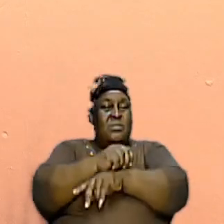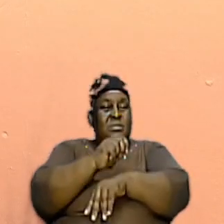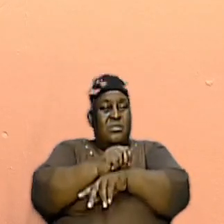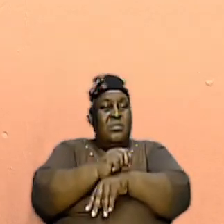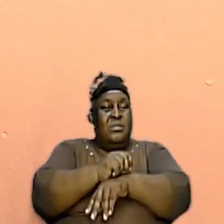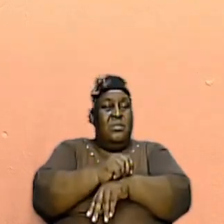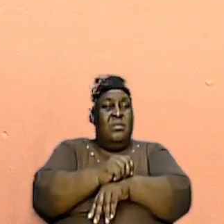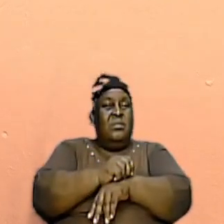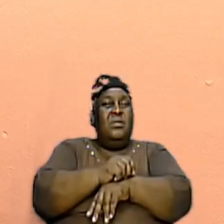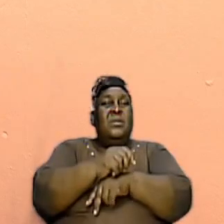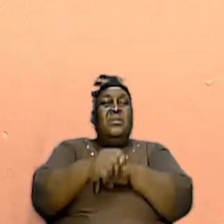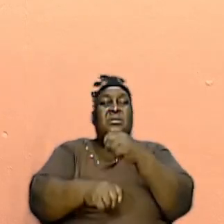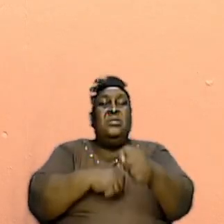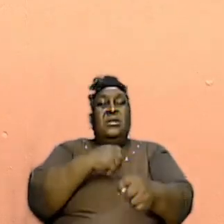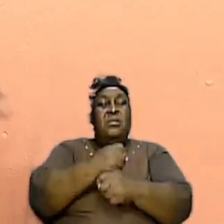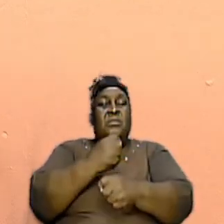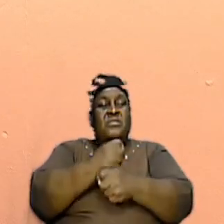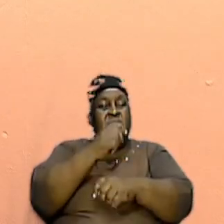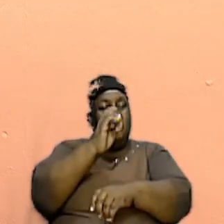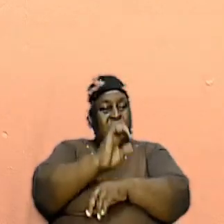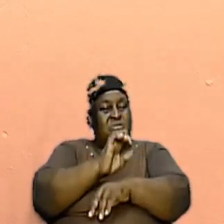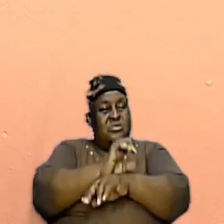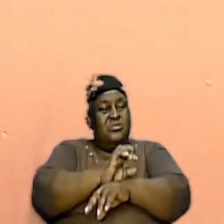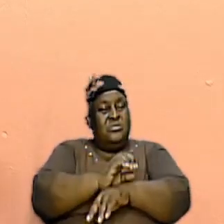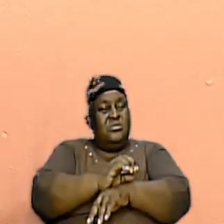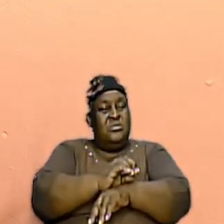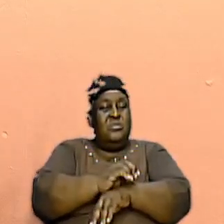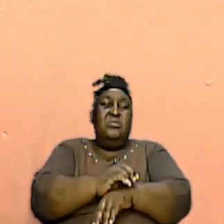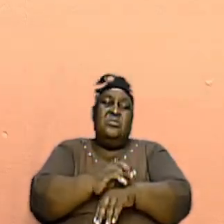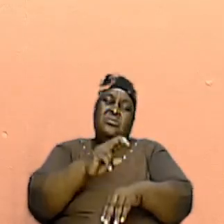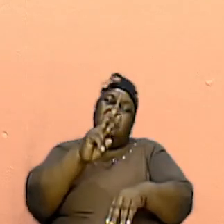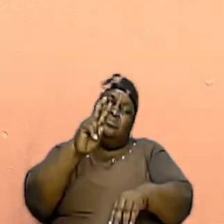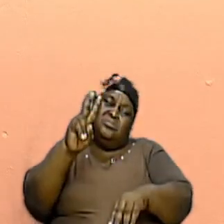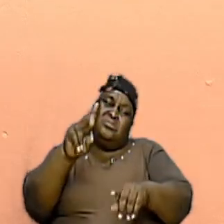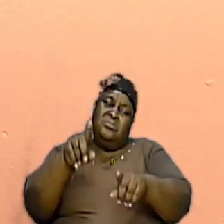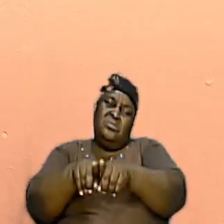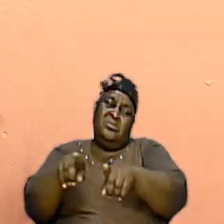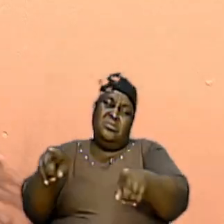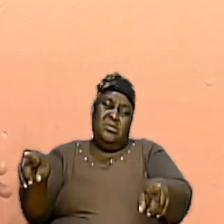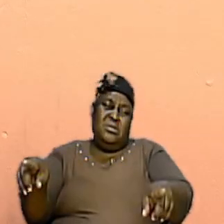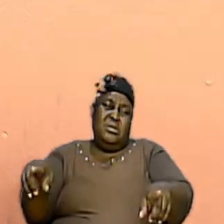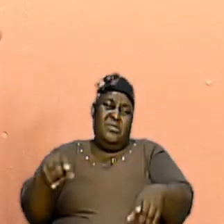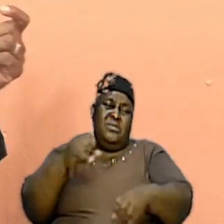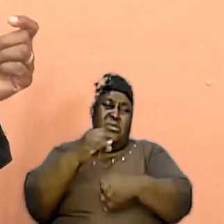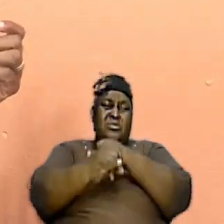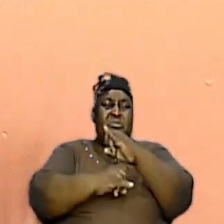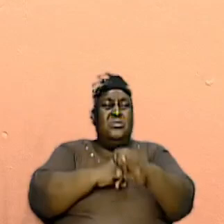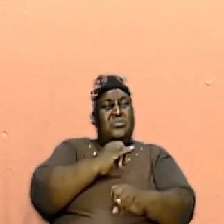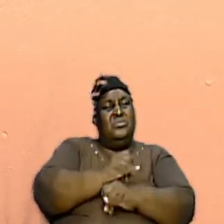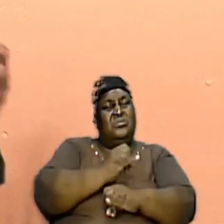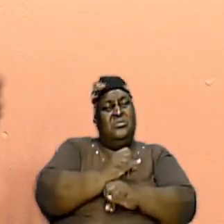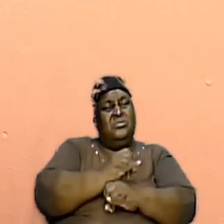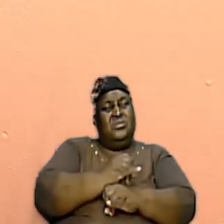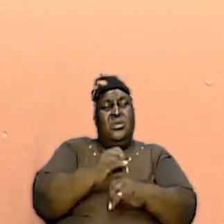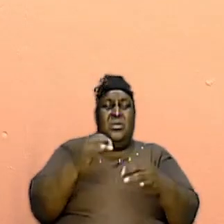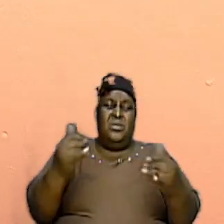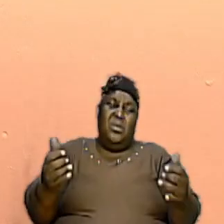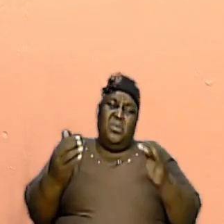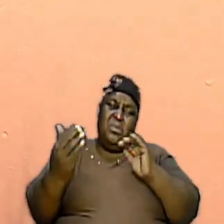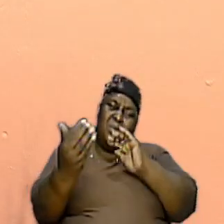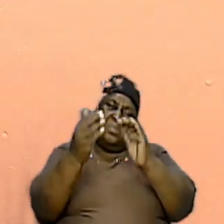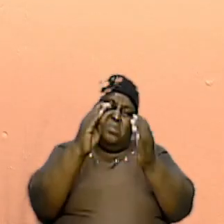of the church and they were making the argument that it is two different institutions, two different things and there are no comparisons.